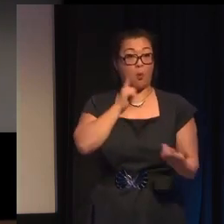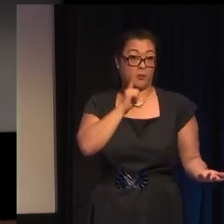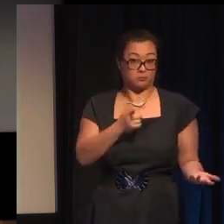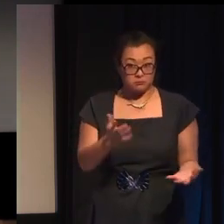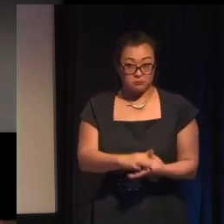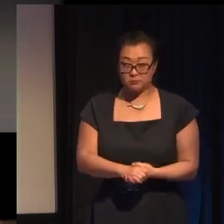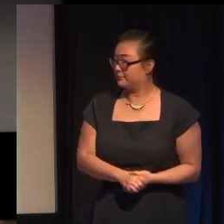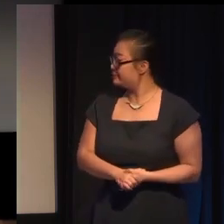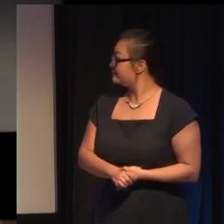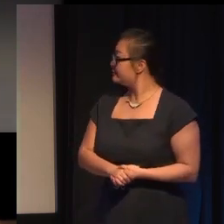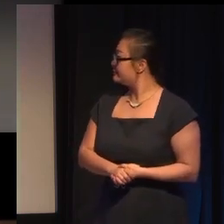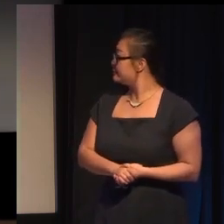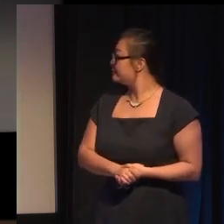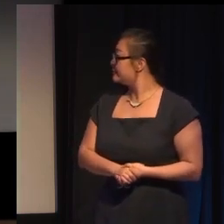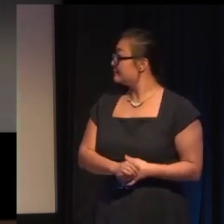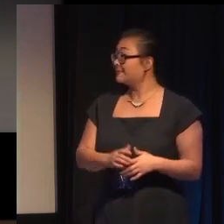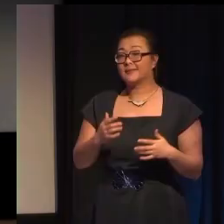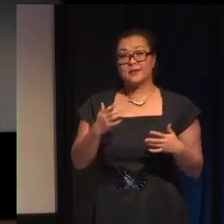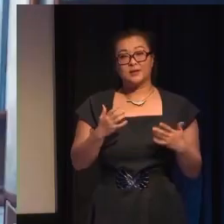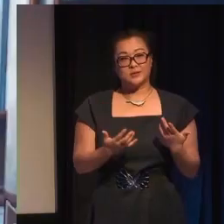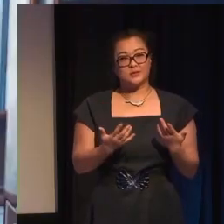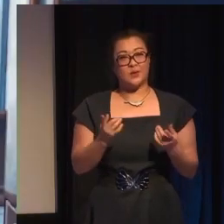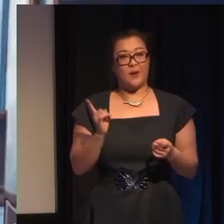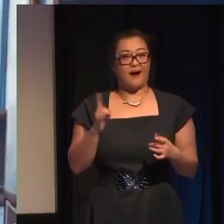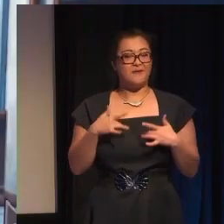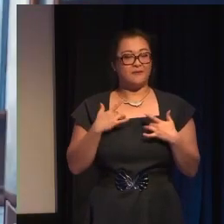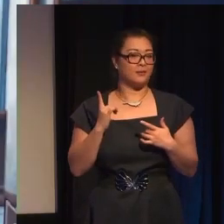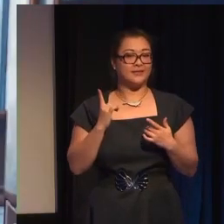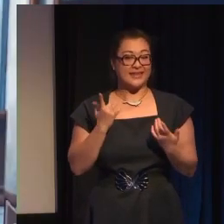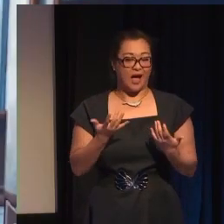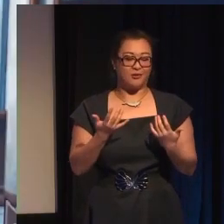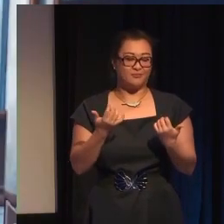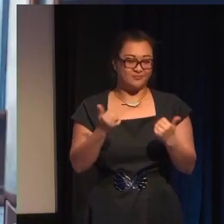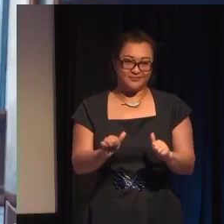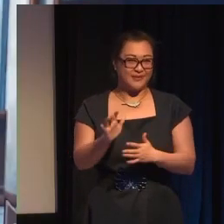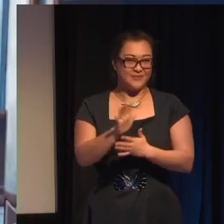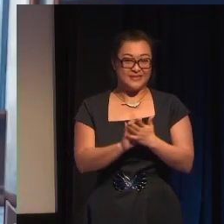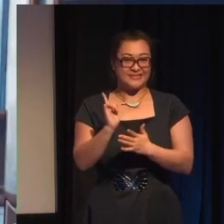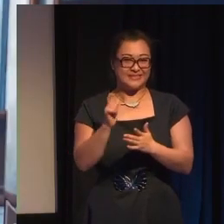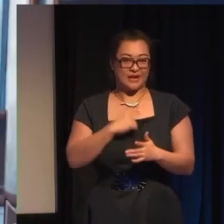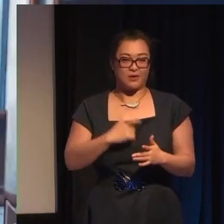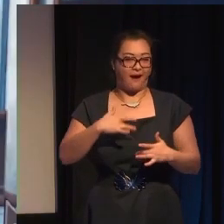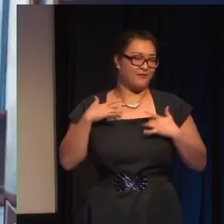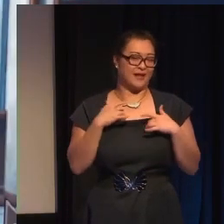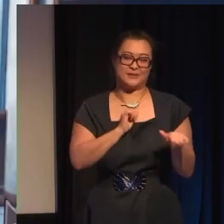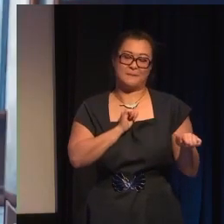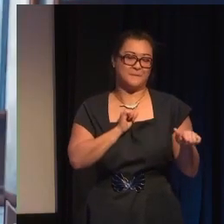so the result is what I consider the game's best character the police desk officer, Constance Connie Upton